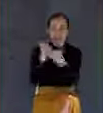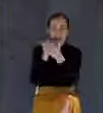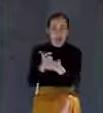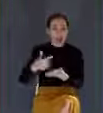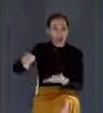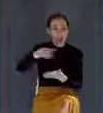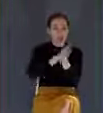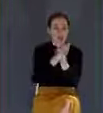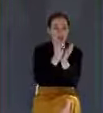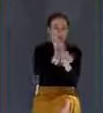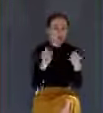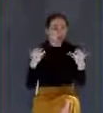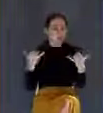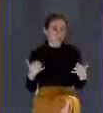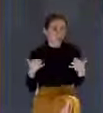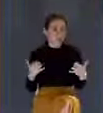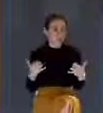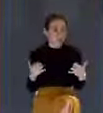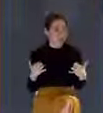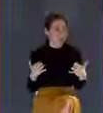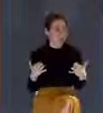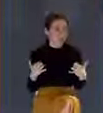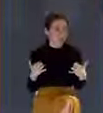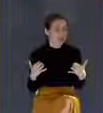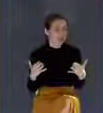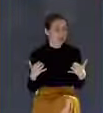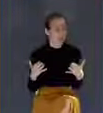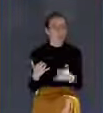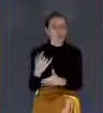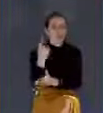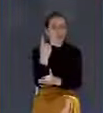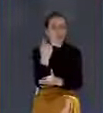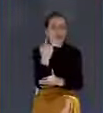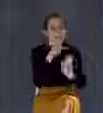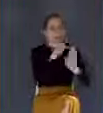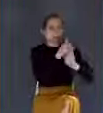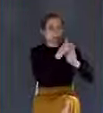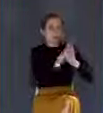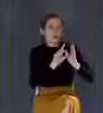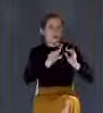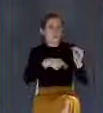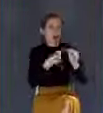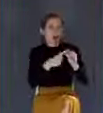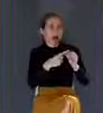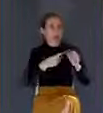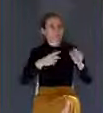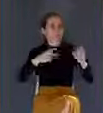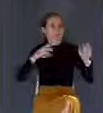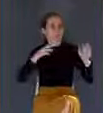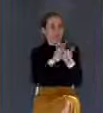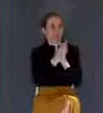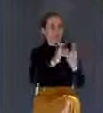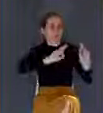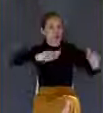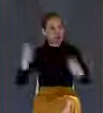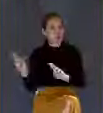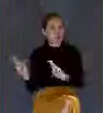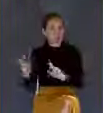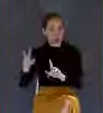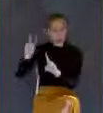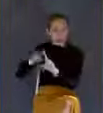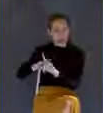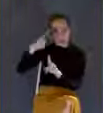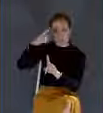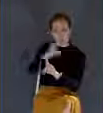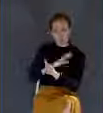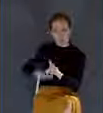heads bowed and eyes closed. This one principle of readiness, this applies here, but it applies in so many ways. For